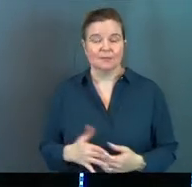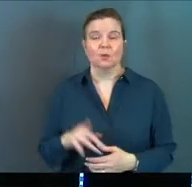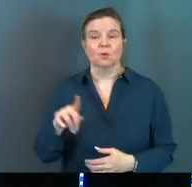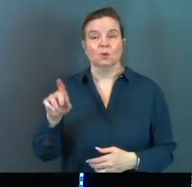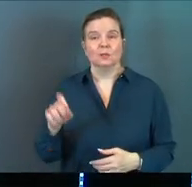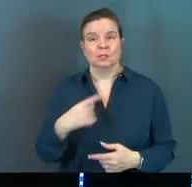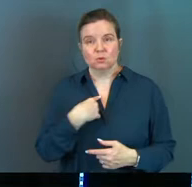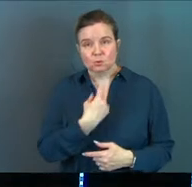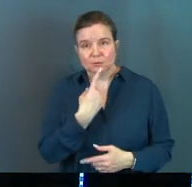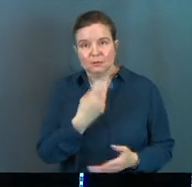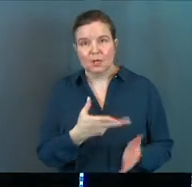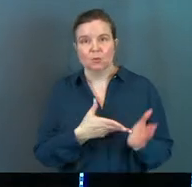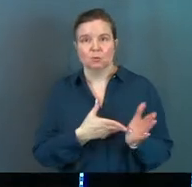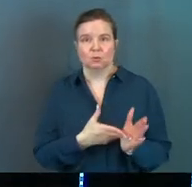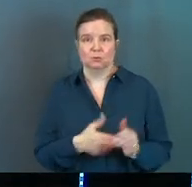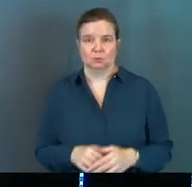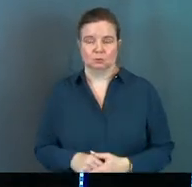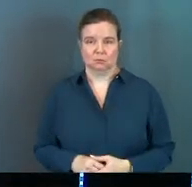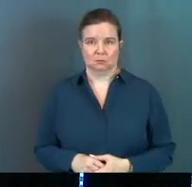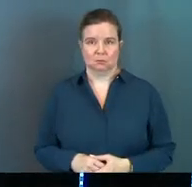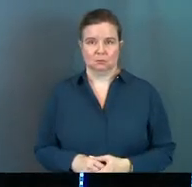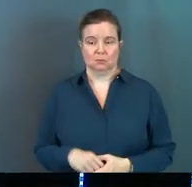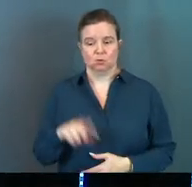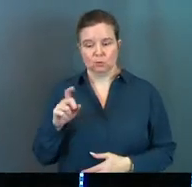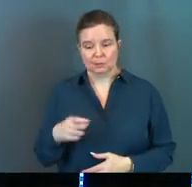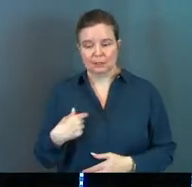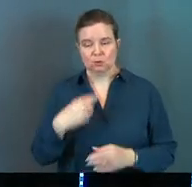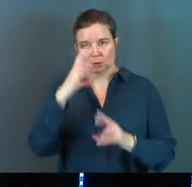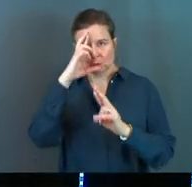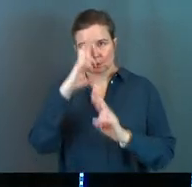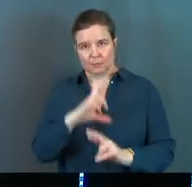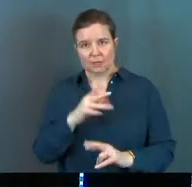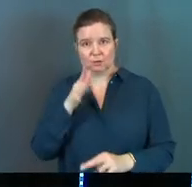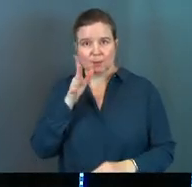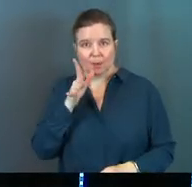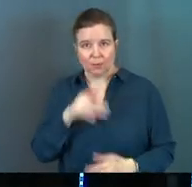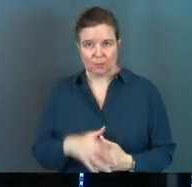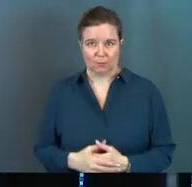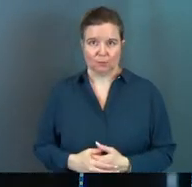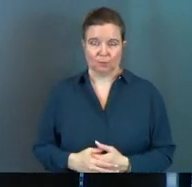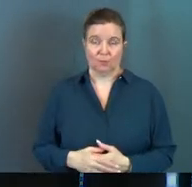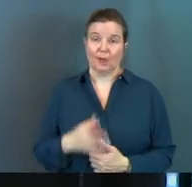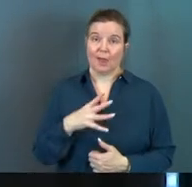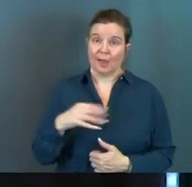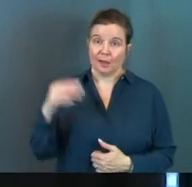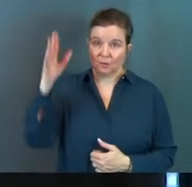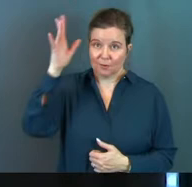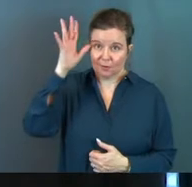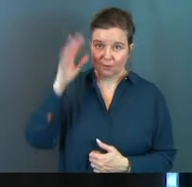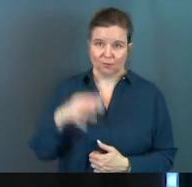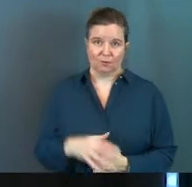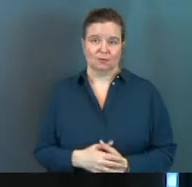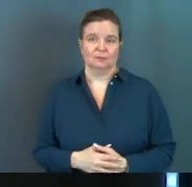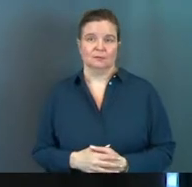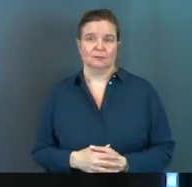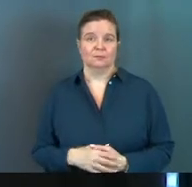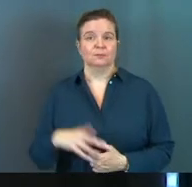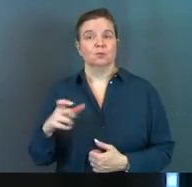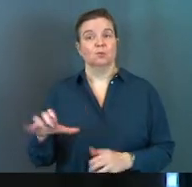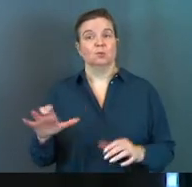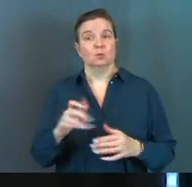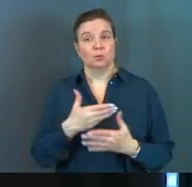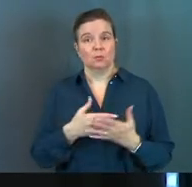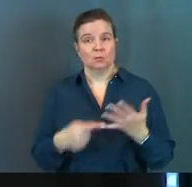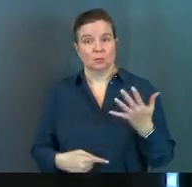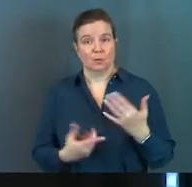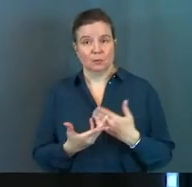You need to tell the truth. You need to respect your mother and your father. You need